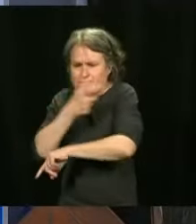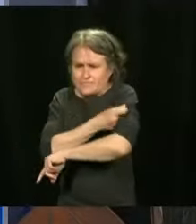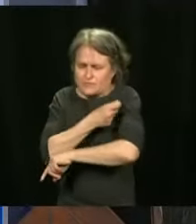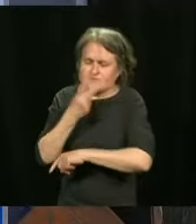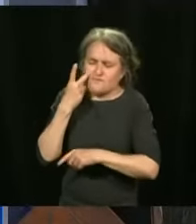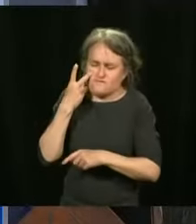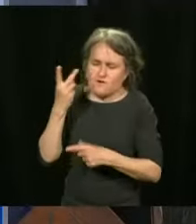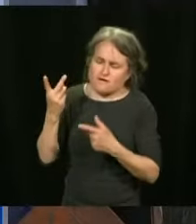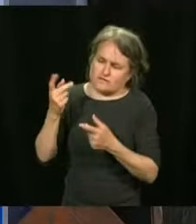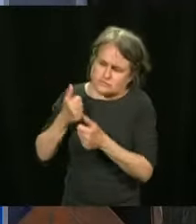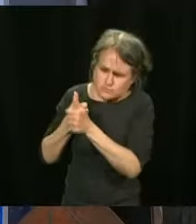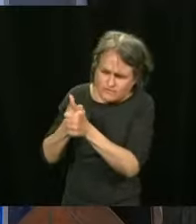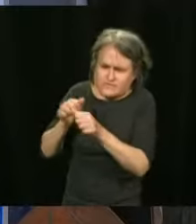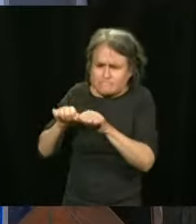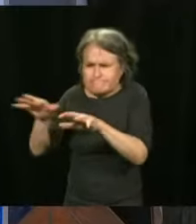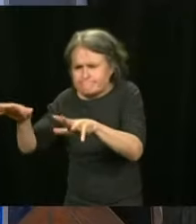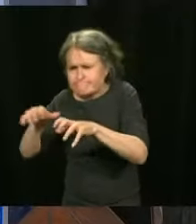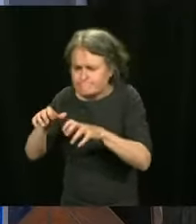outbreaks.